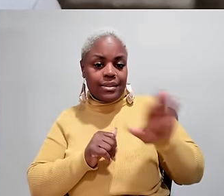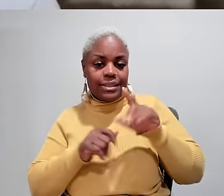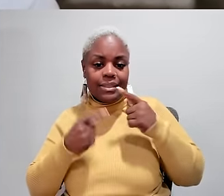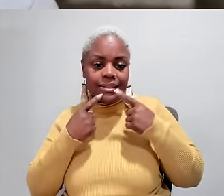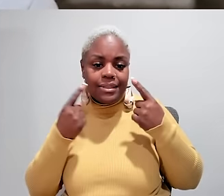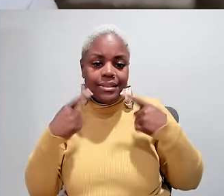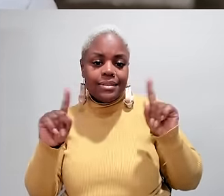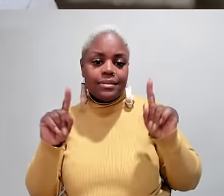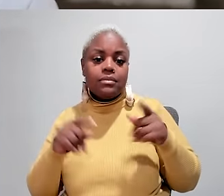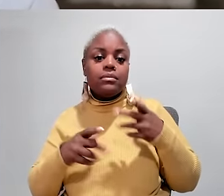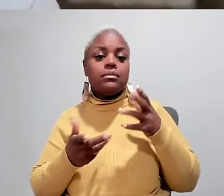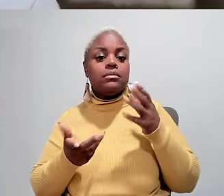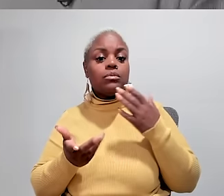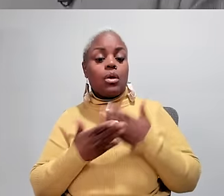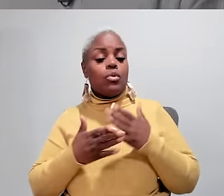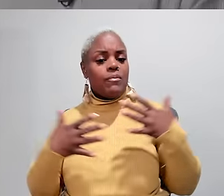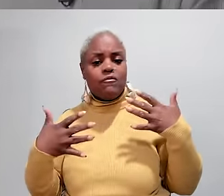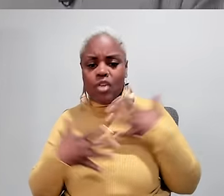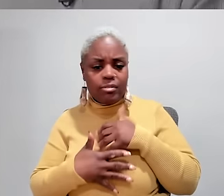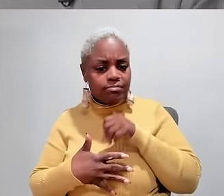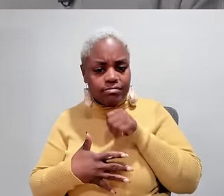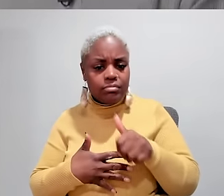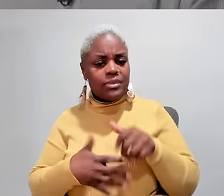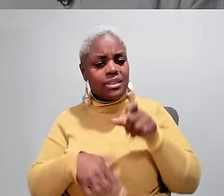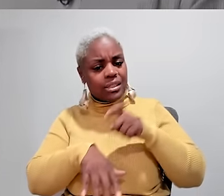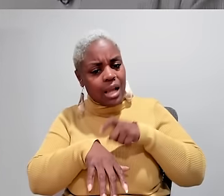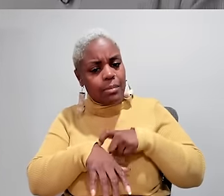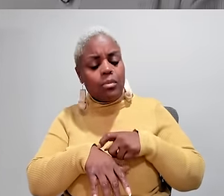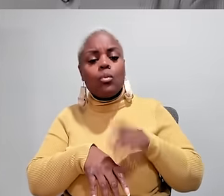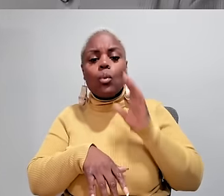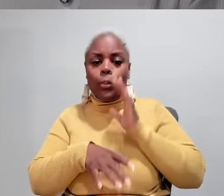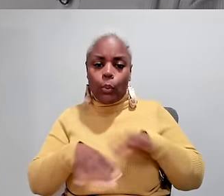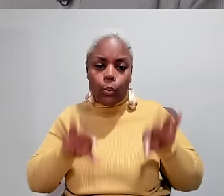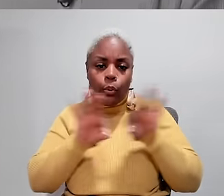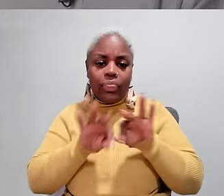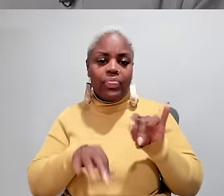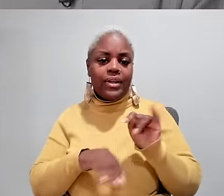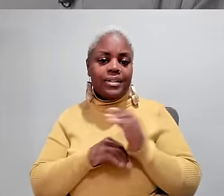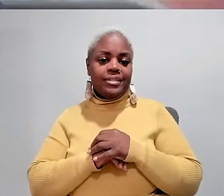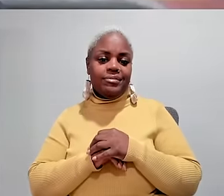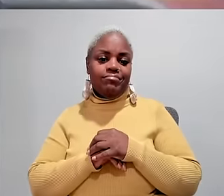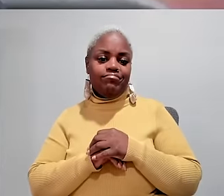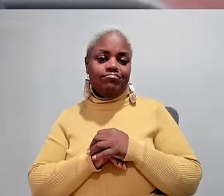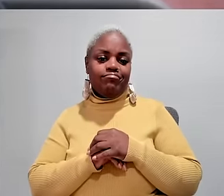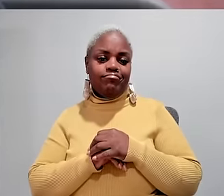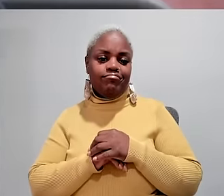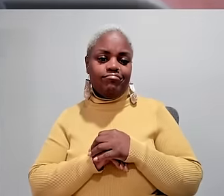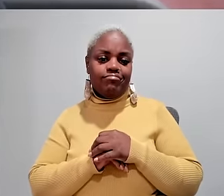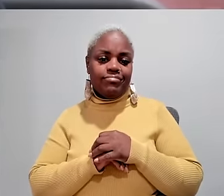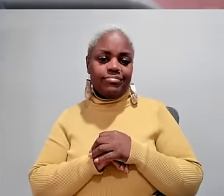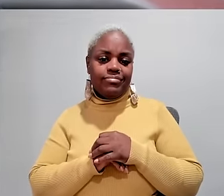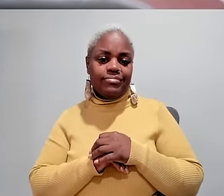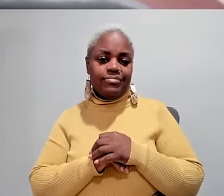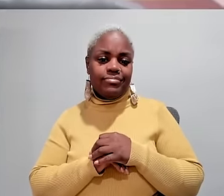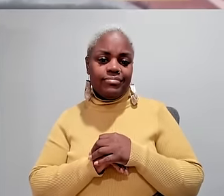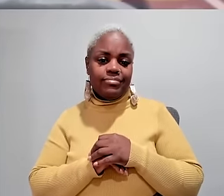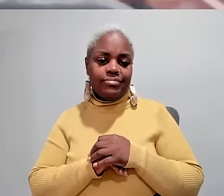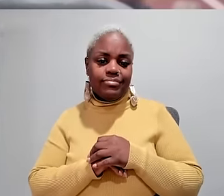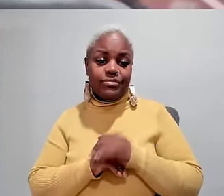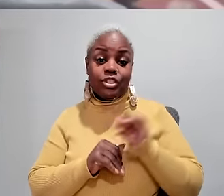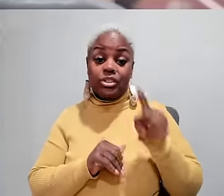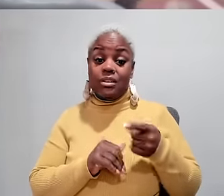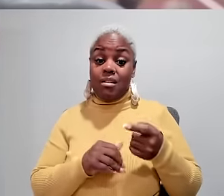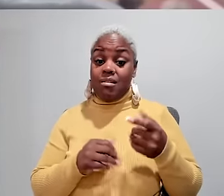sure other people with disabilities can find success as well. Don't be afraid. It may take some time,